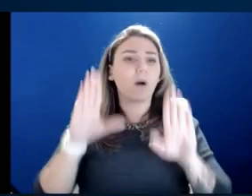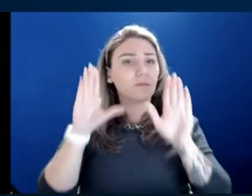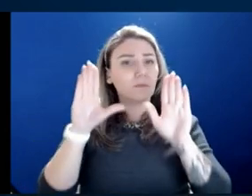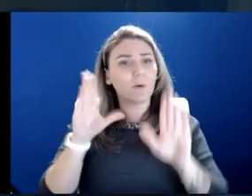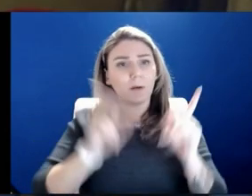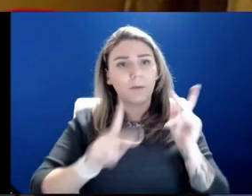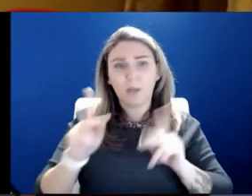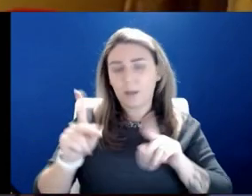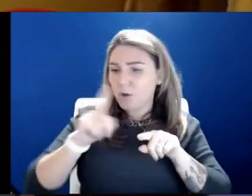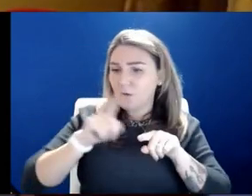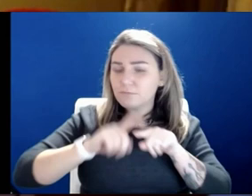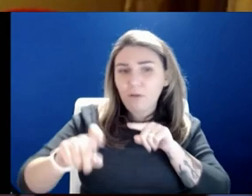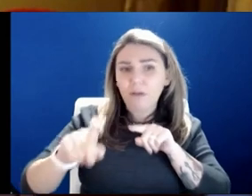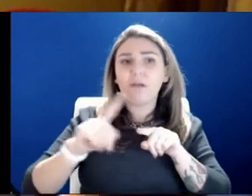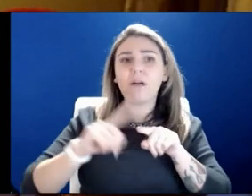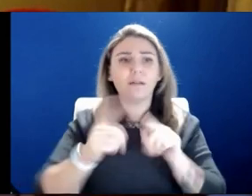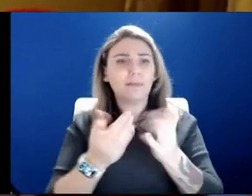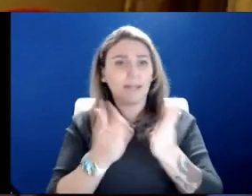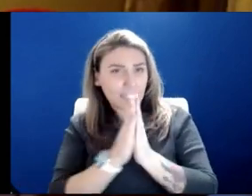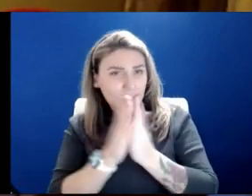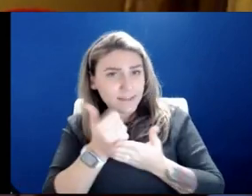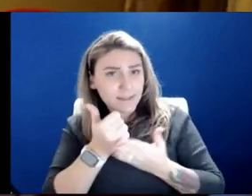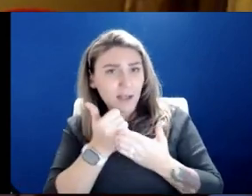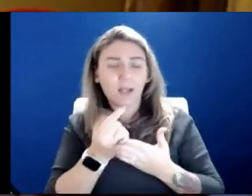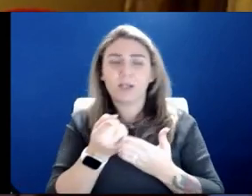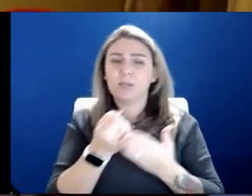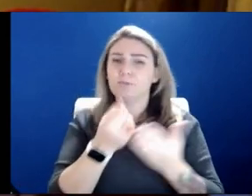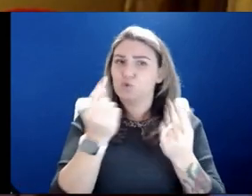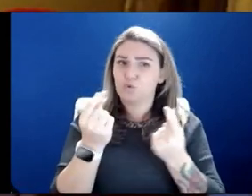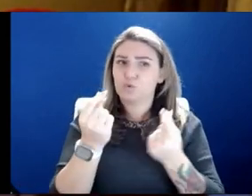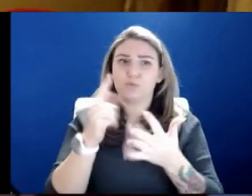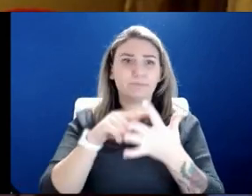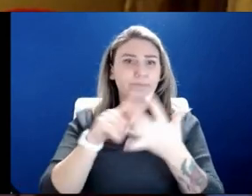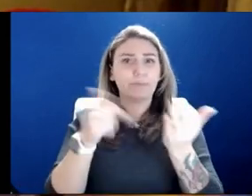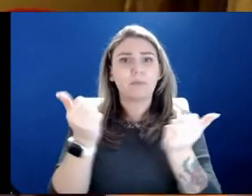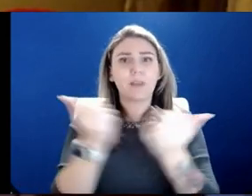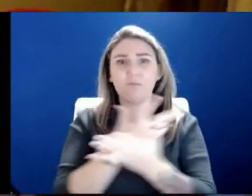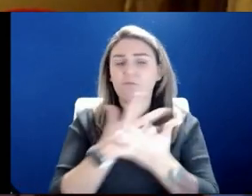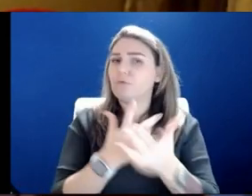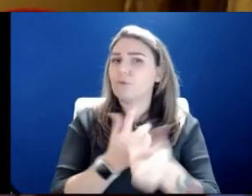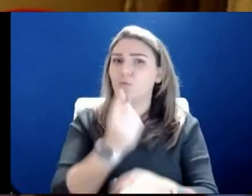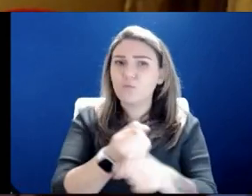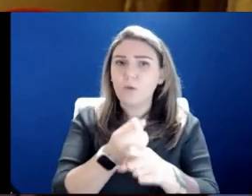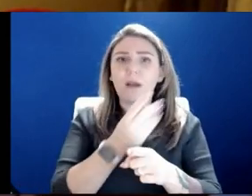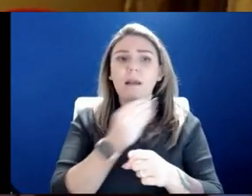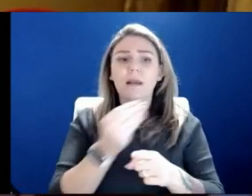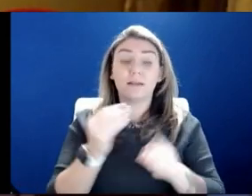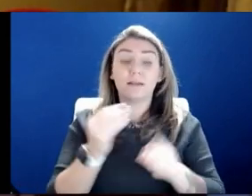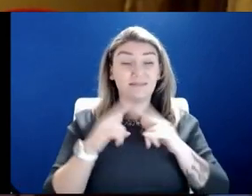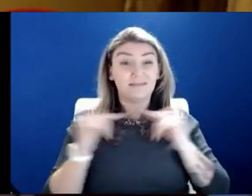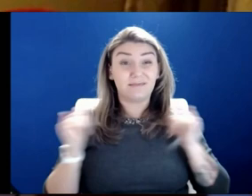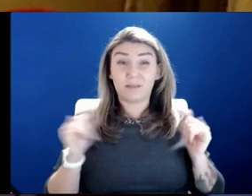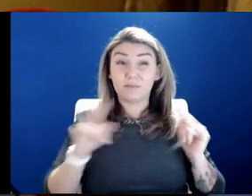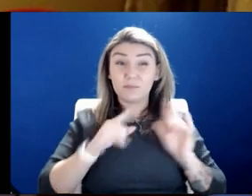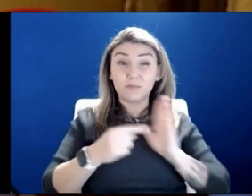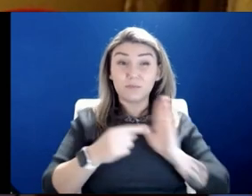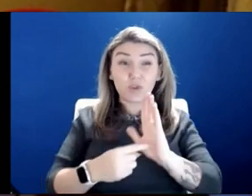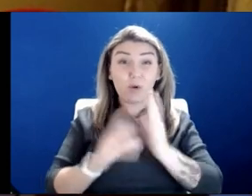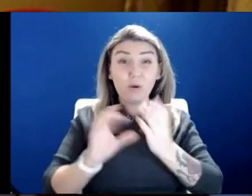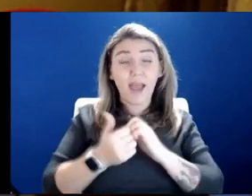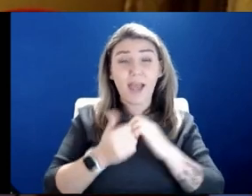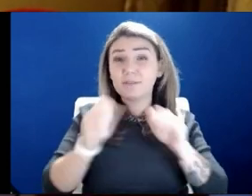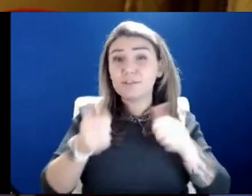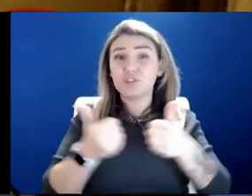that we could call on and then said, you know, you're doing all the right things. But at the same time, I think it just goes to show how, how challenging